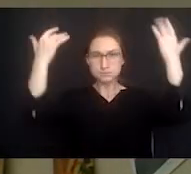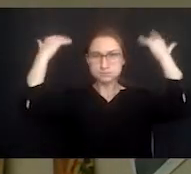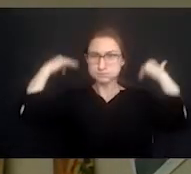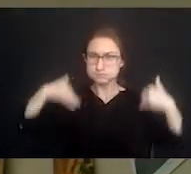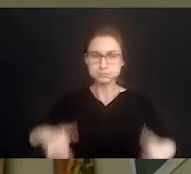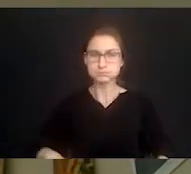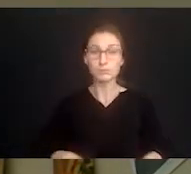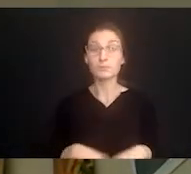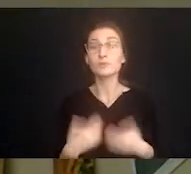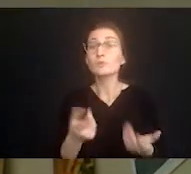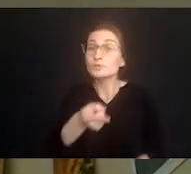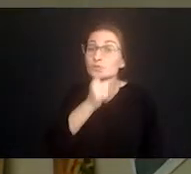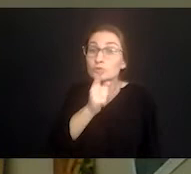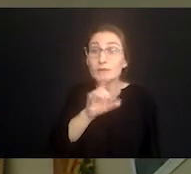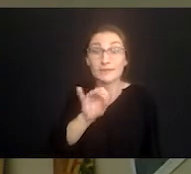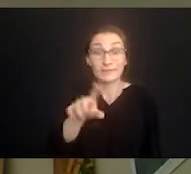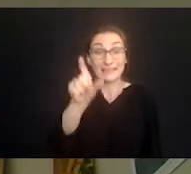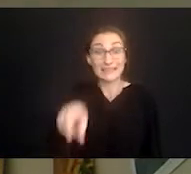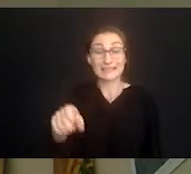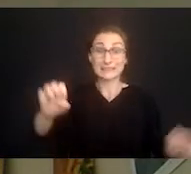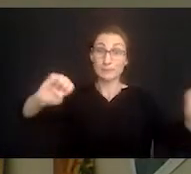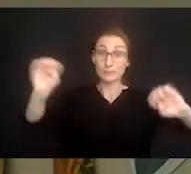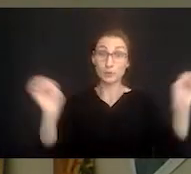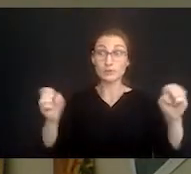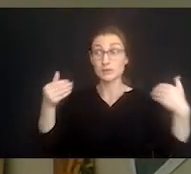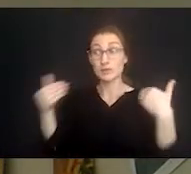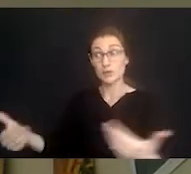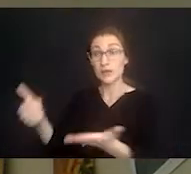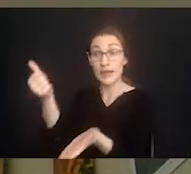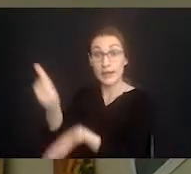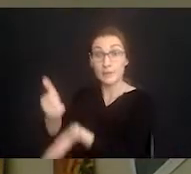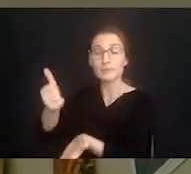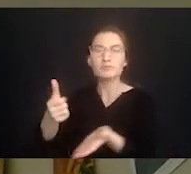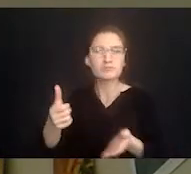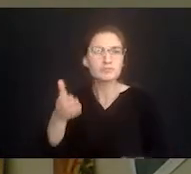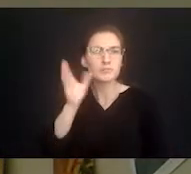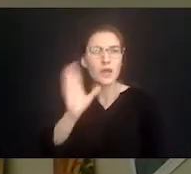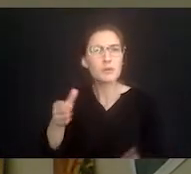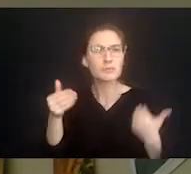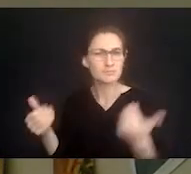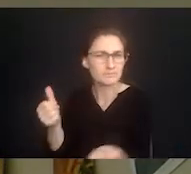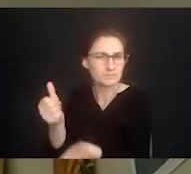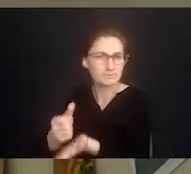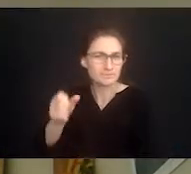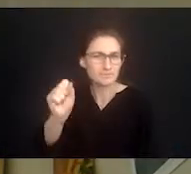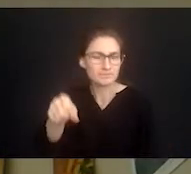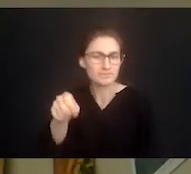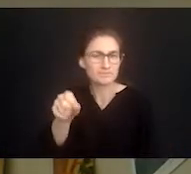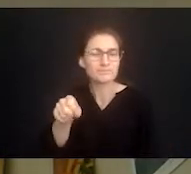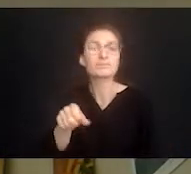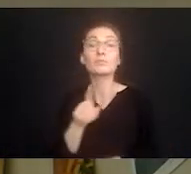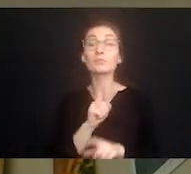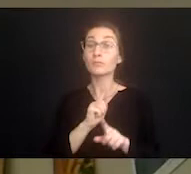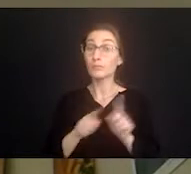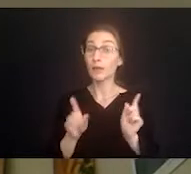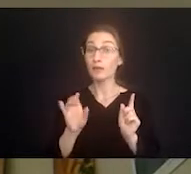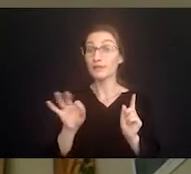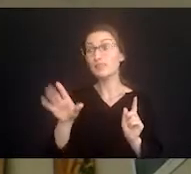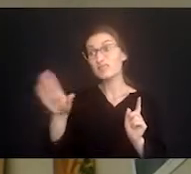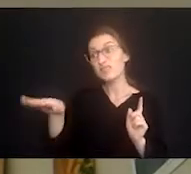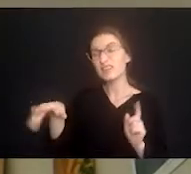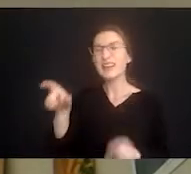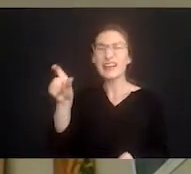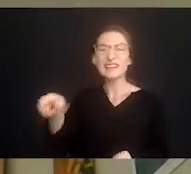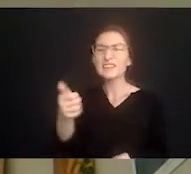for me a lot. So certainly if he needs me right away he lets me know it's an emergency or he can't wait. But otherwise to say to